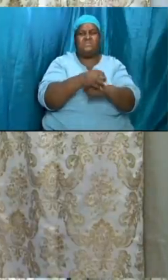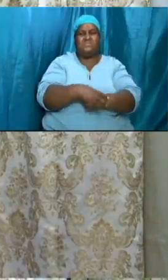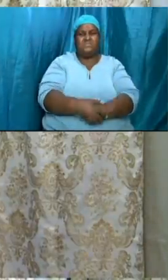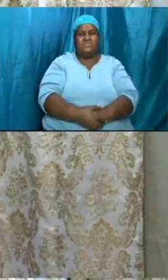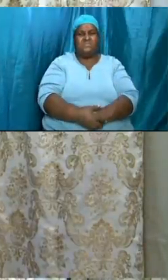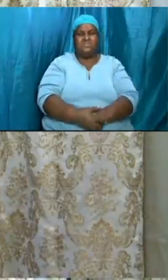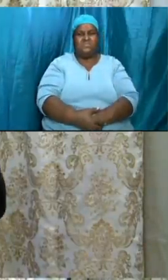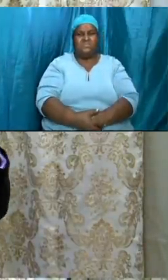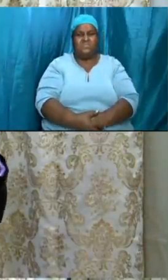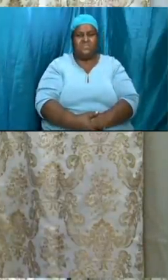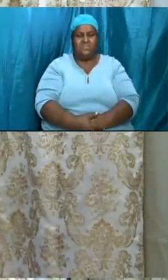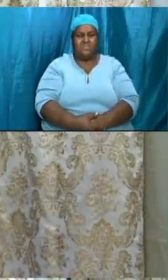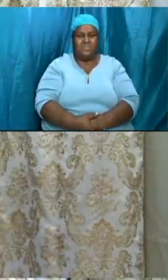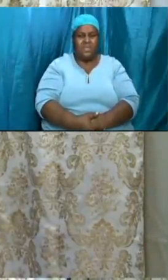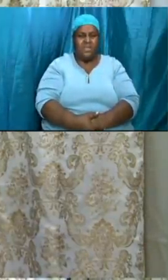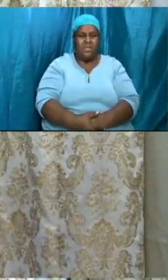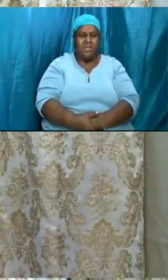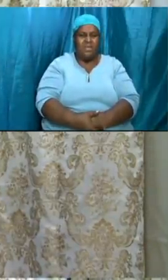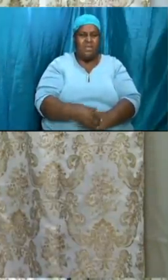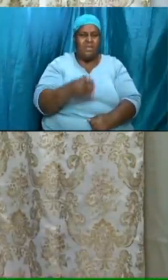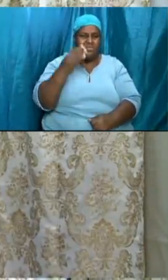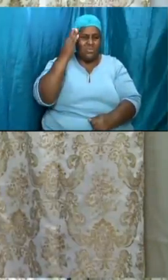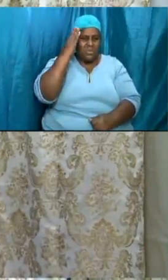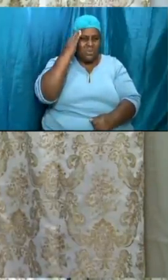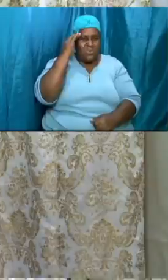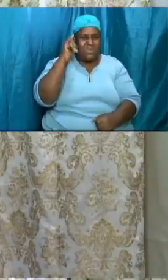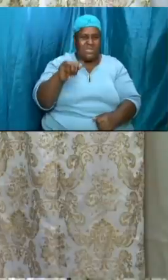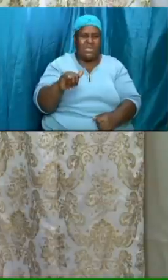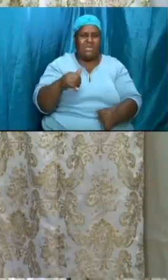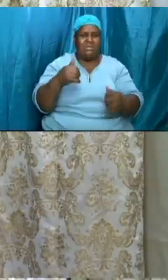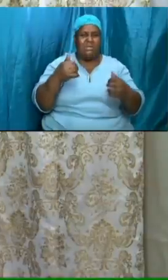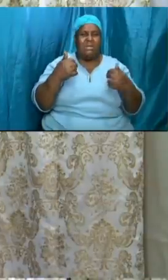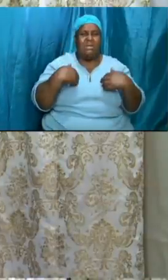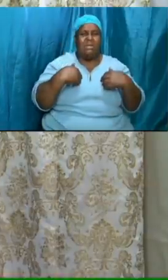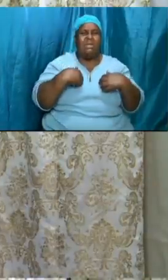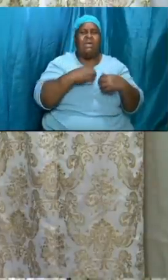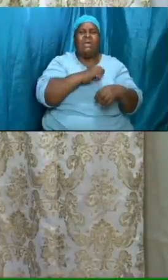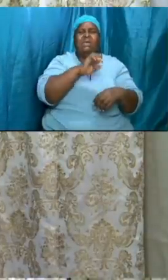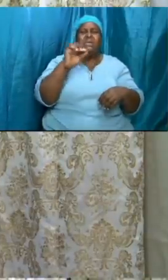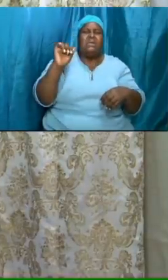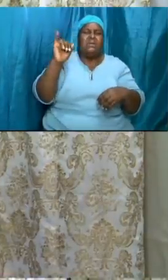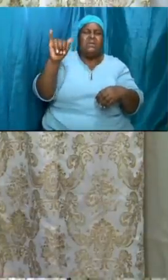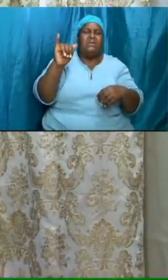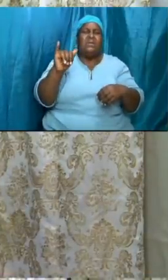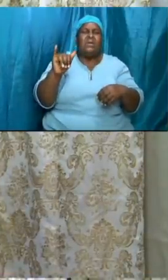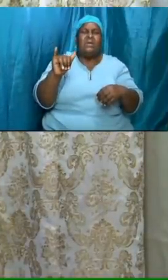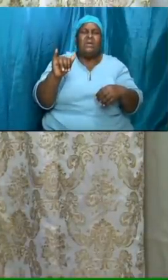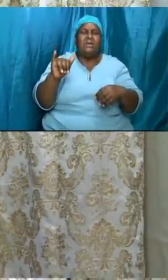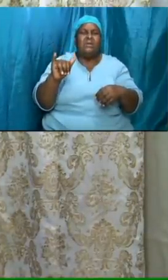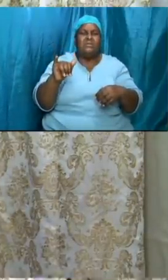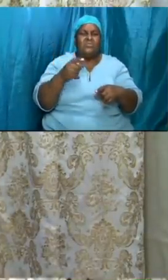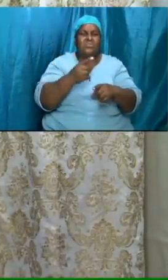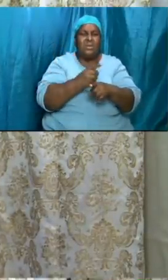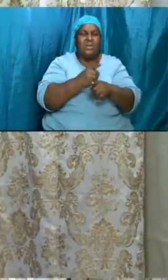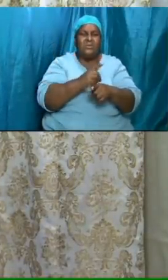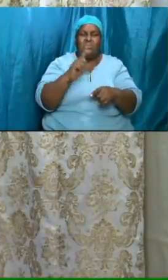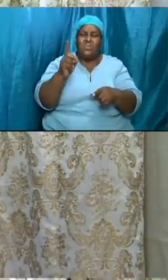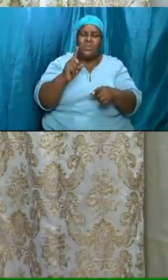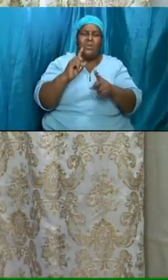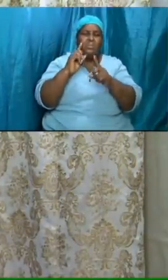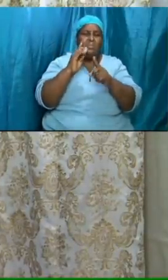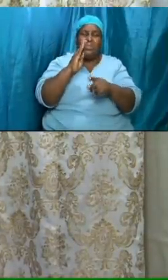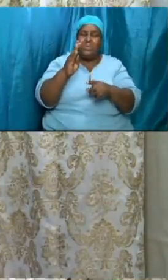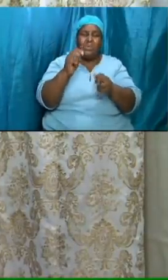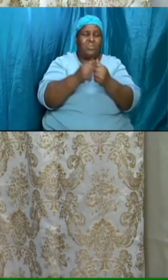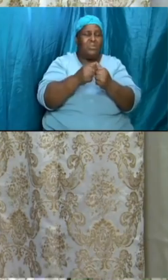and know that i have eternity locked where i'm going to be with jesus forever